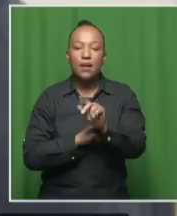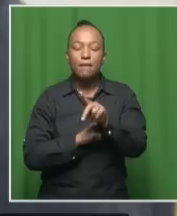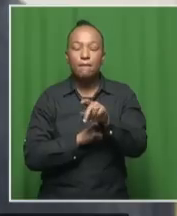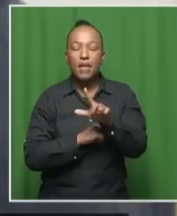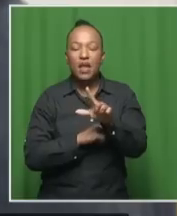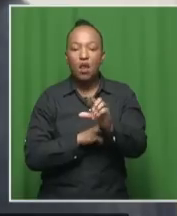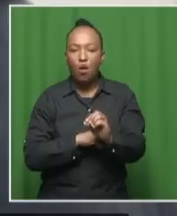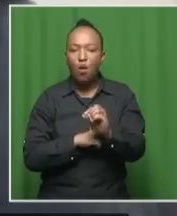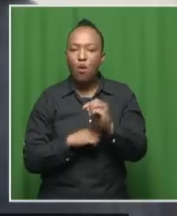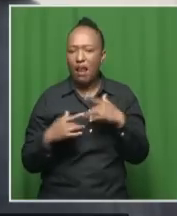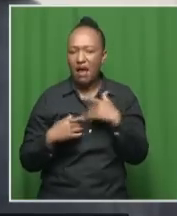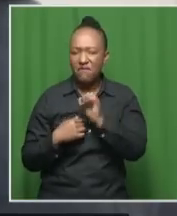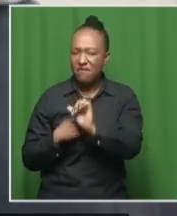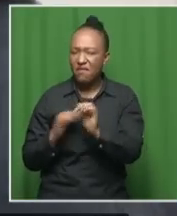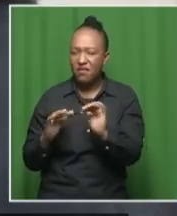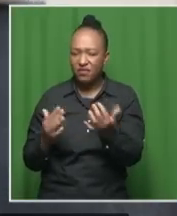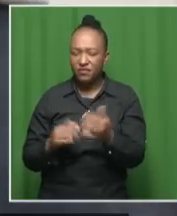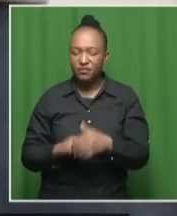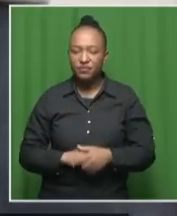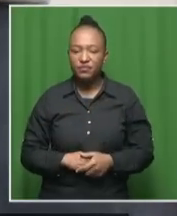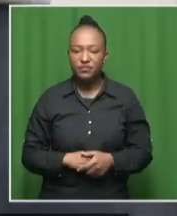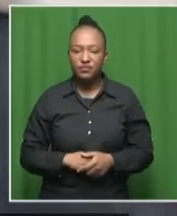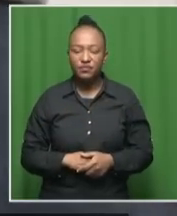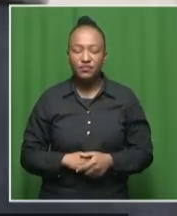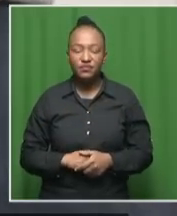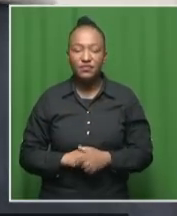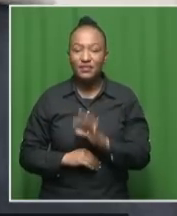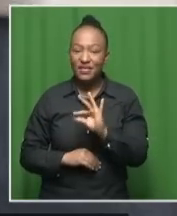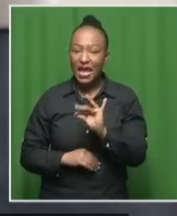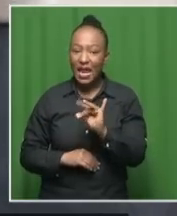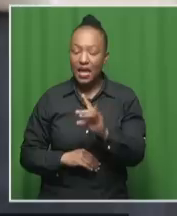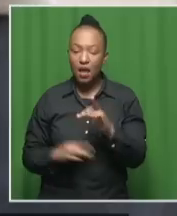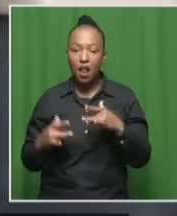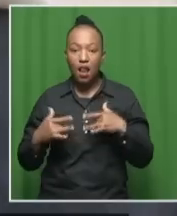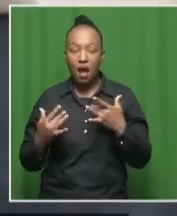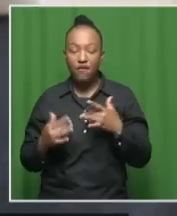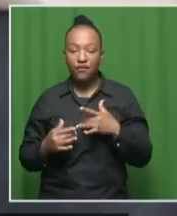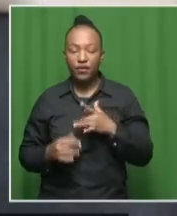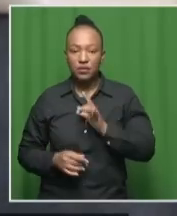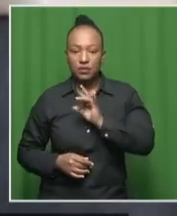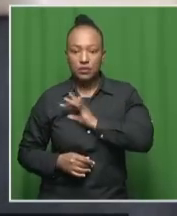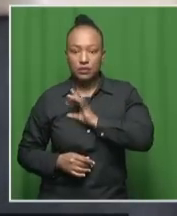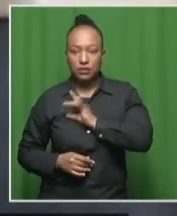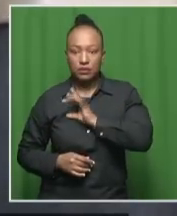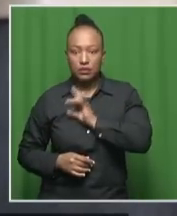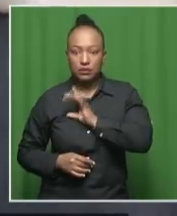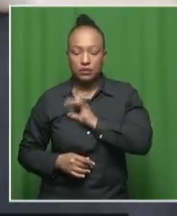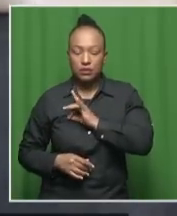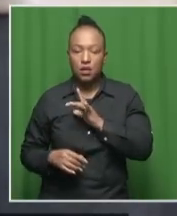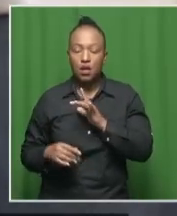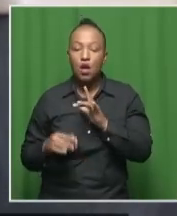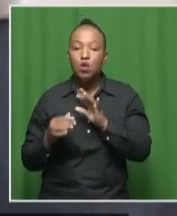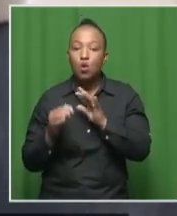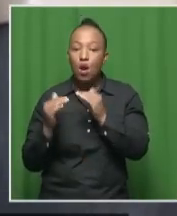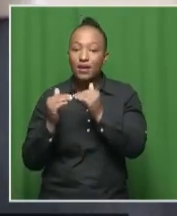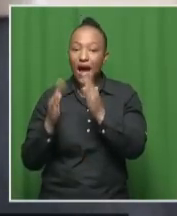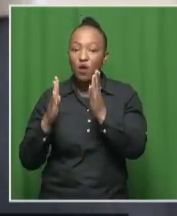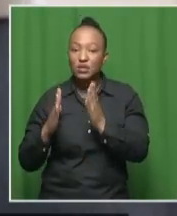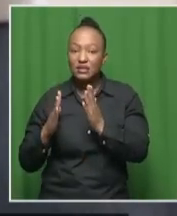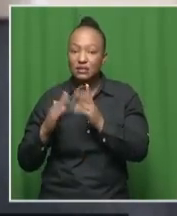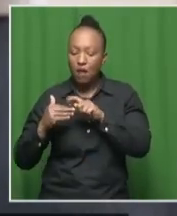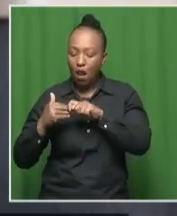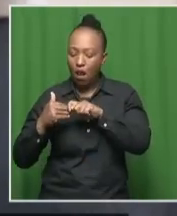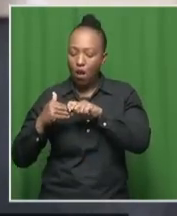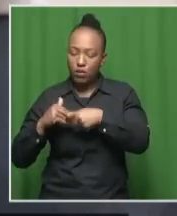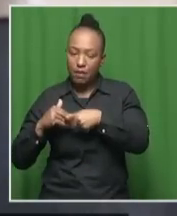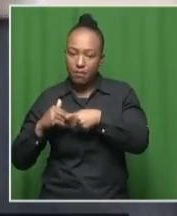daily life is like. So your daily life is fear. You stay in your house locked up the whole day. Kids